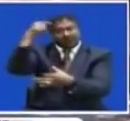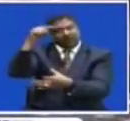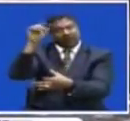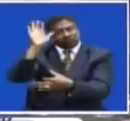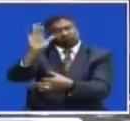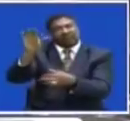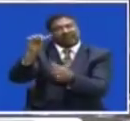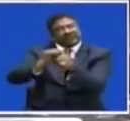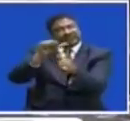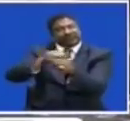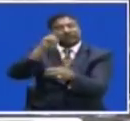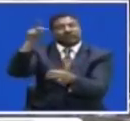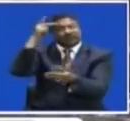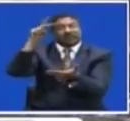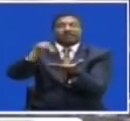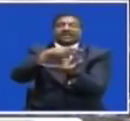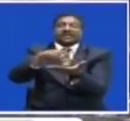Of their political parties